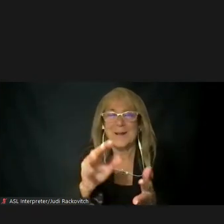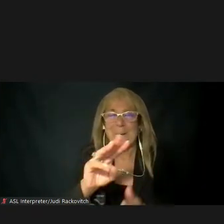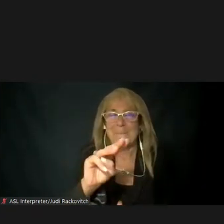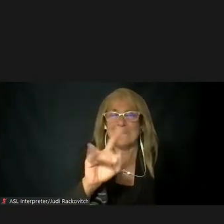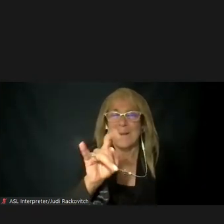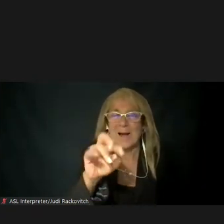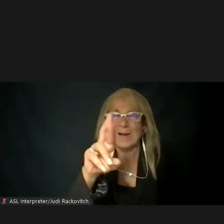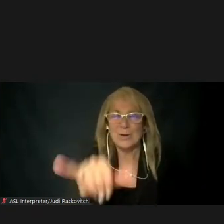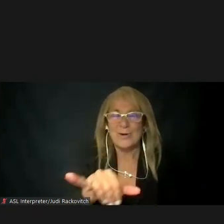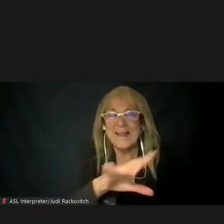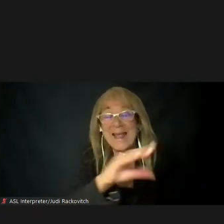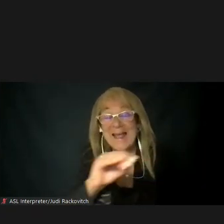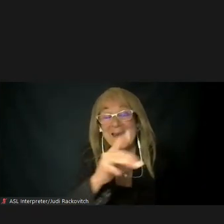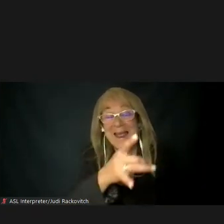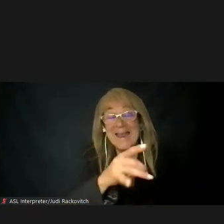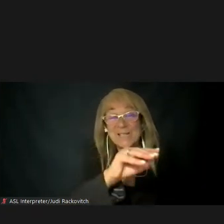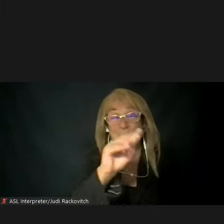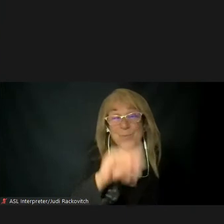to be low income.